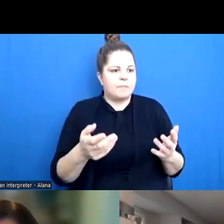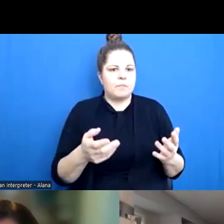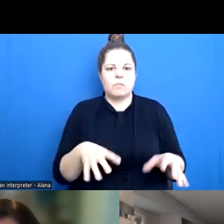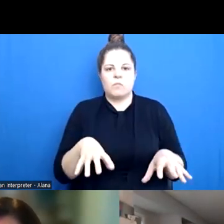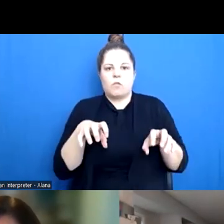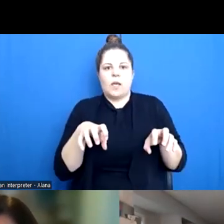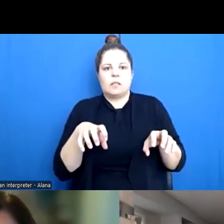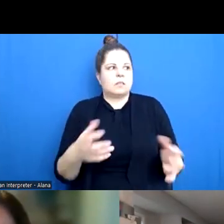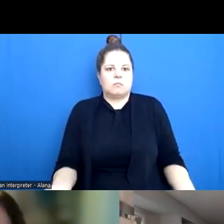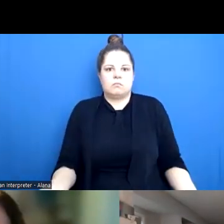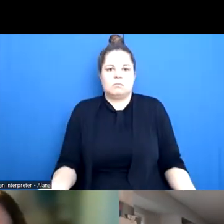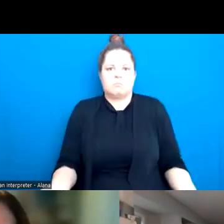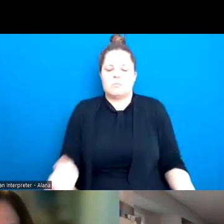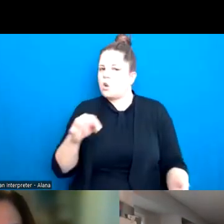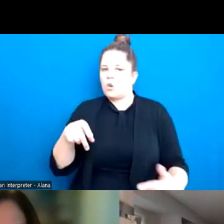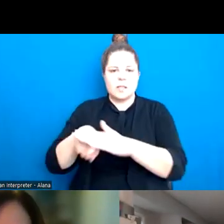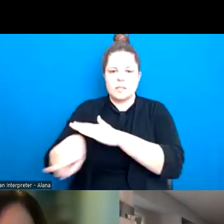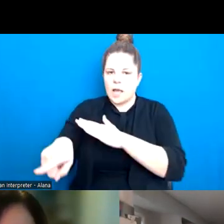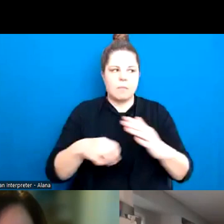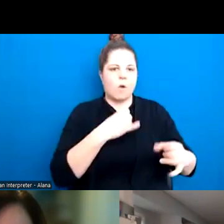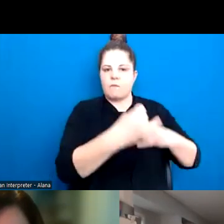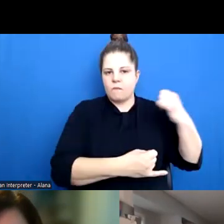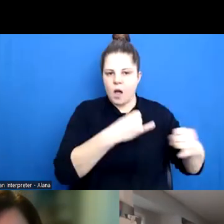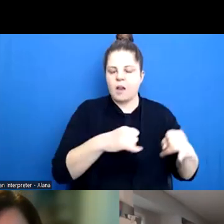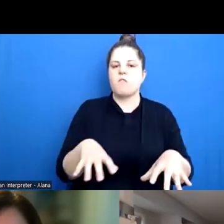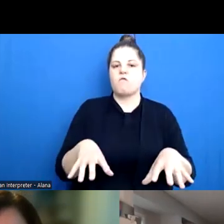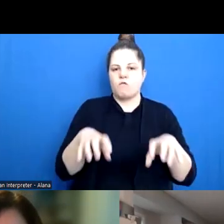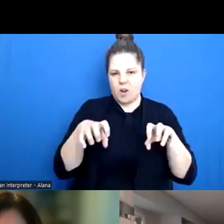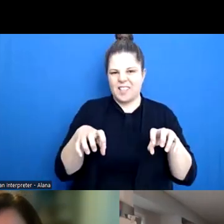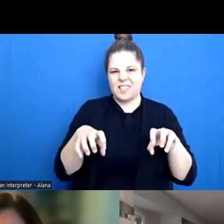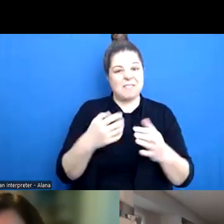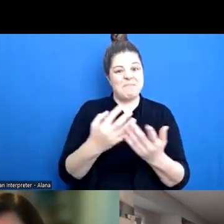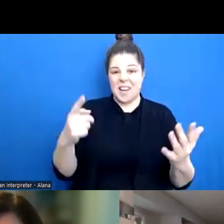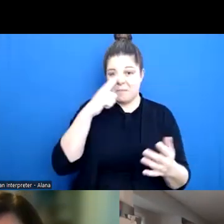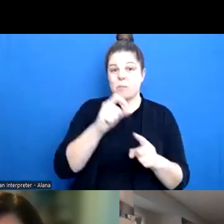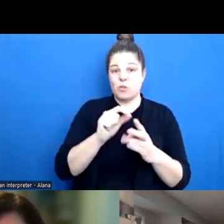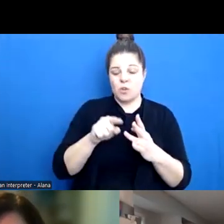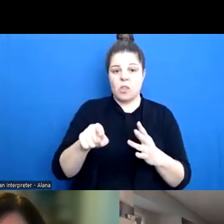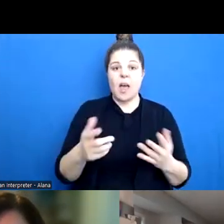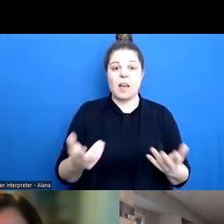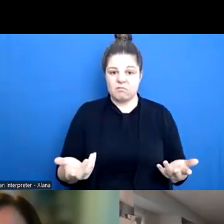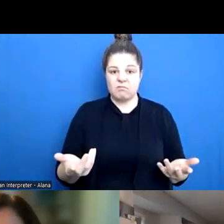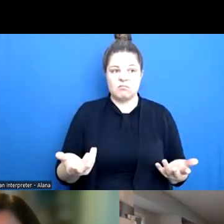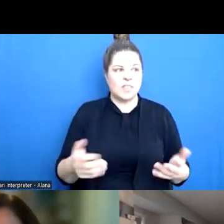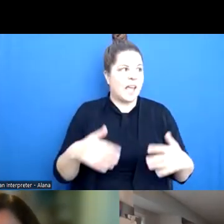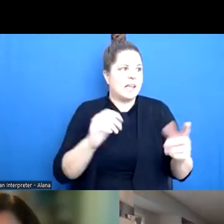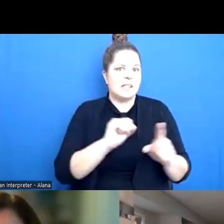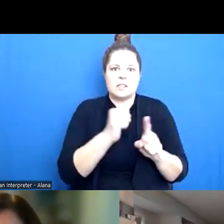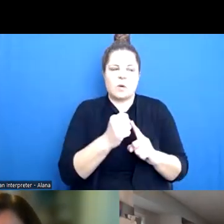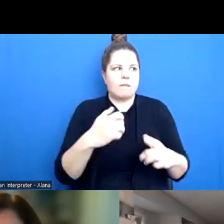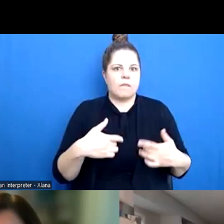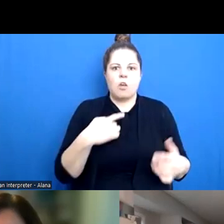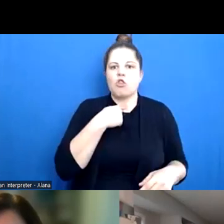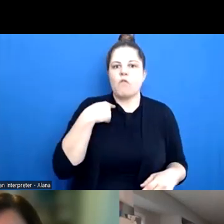to freeze. And that is a really common thing that people experience in all situations of threat,